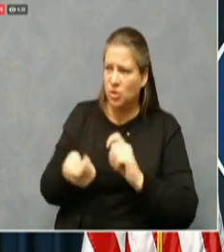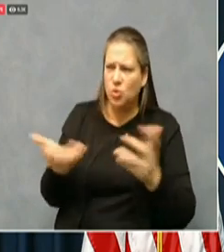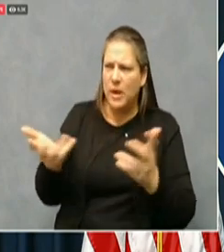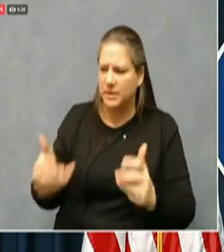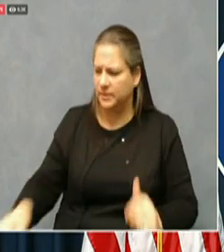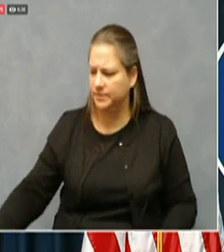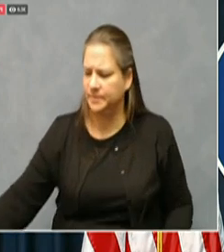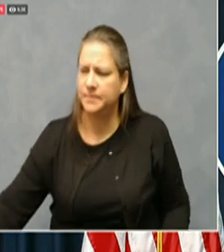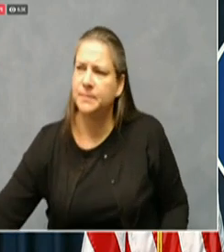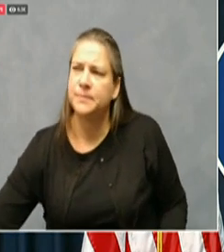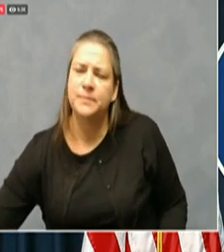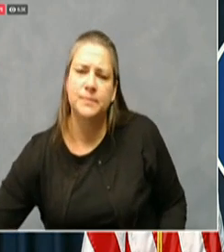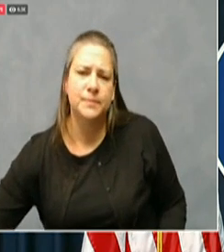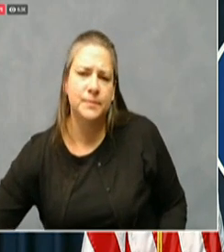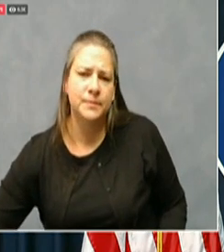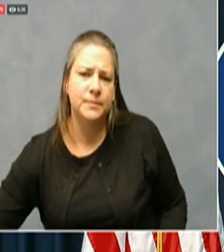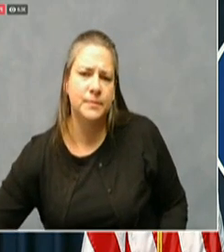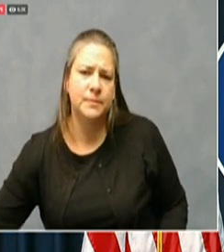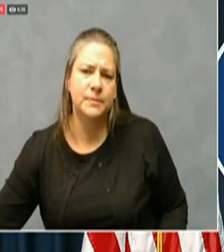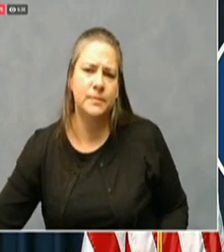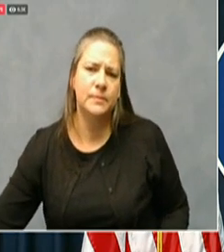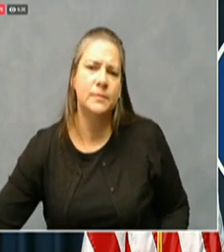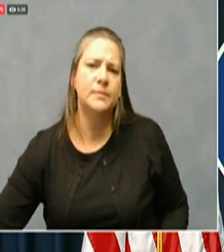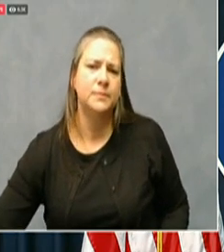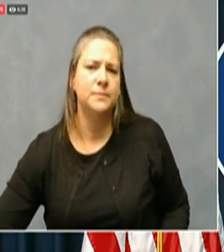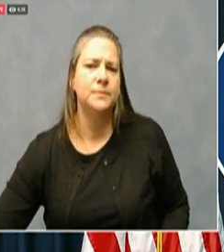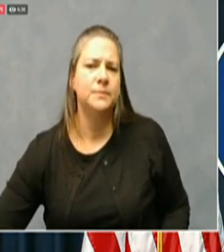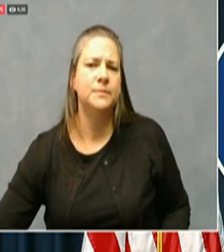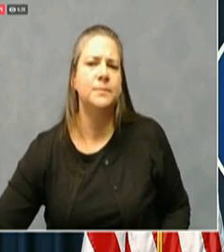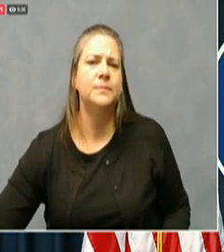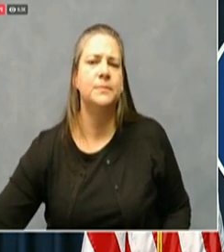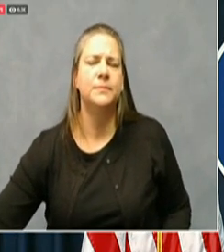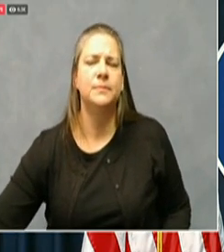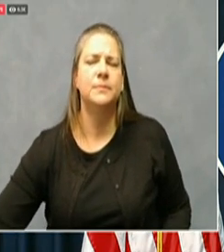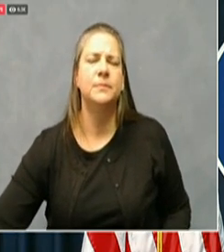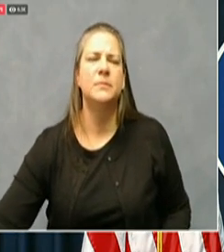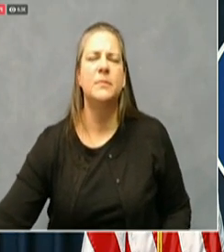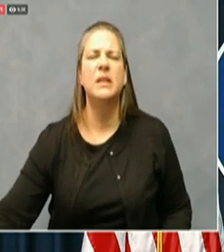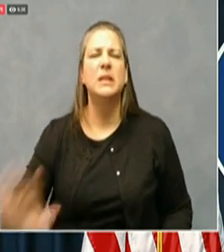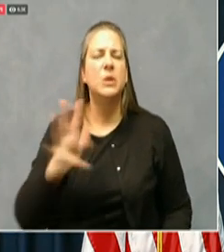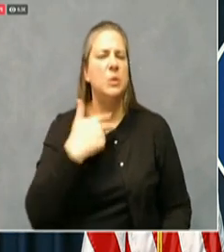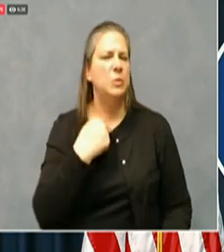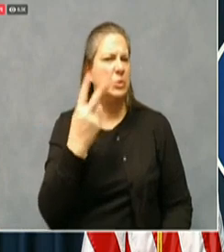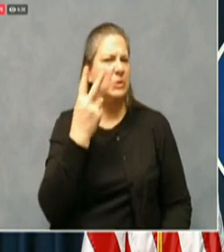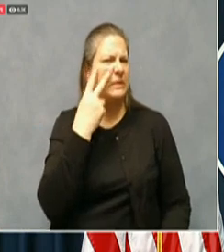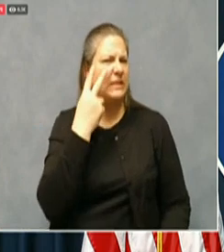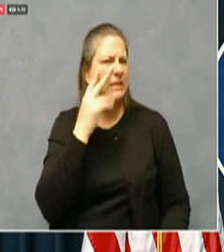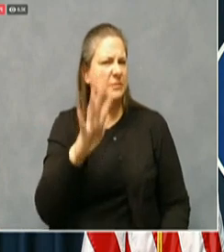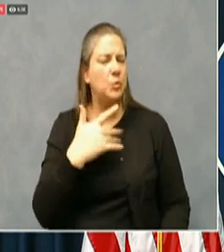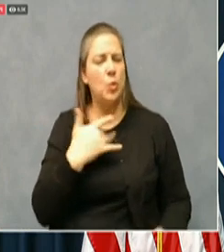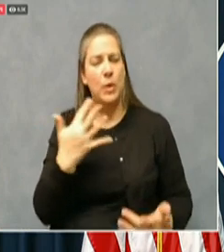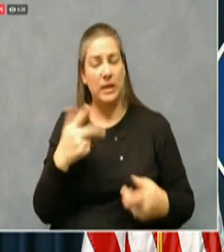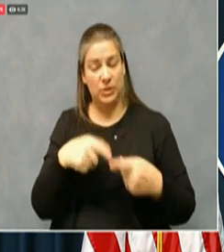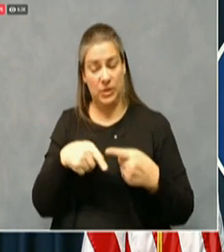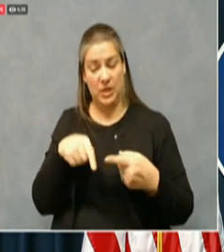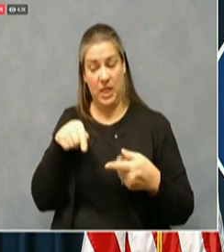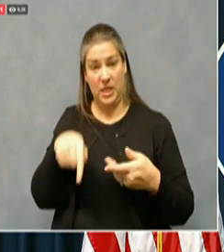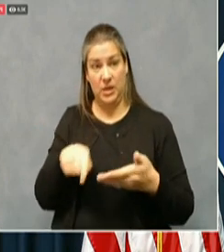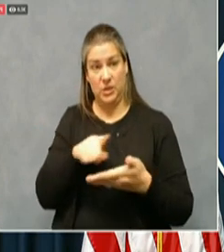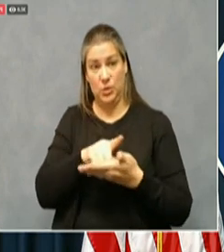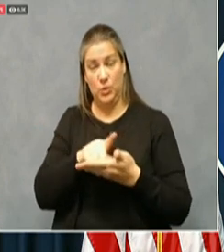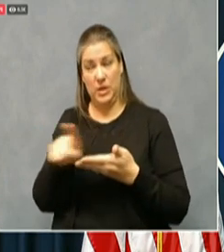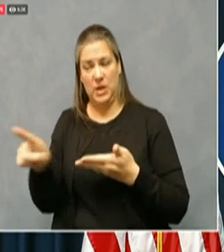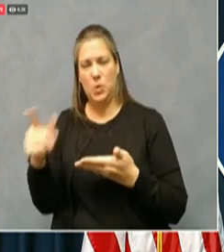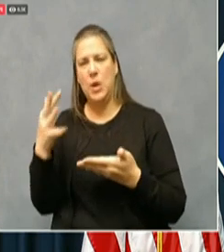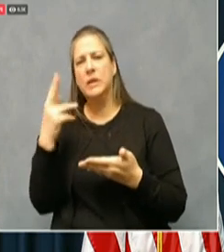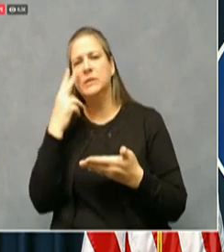So so we will see at the end of this week, certainly where we were compared to last week. We already expect that the